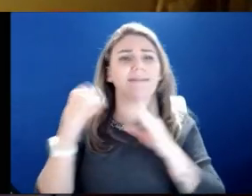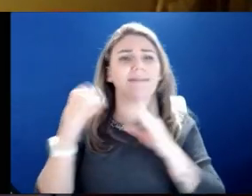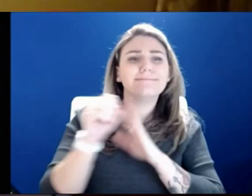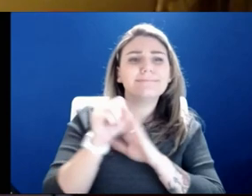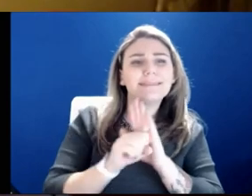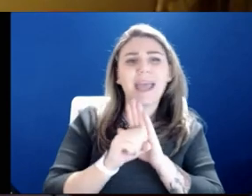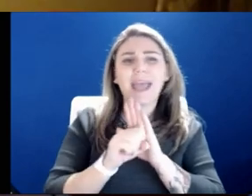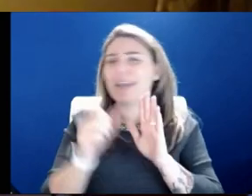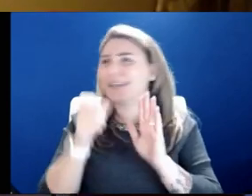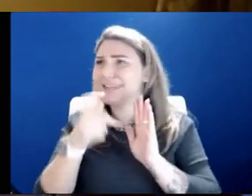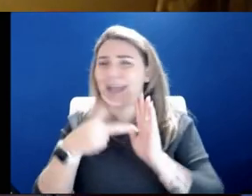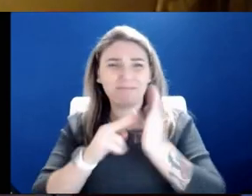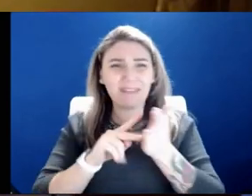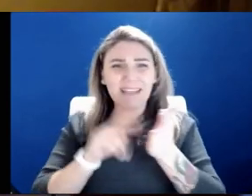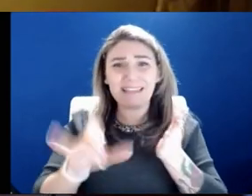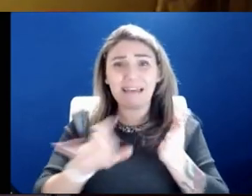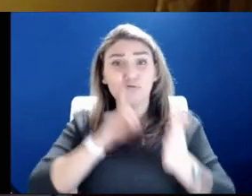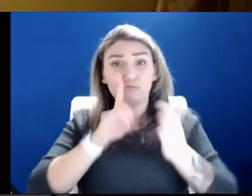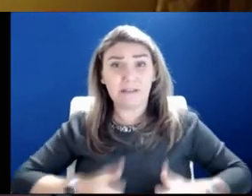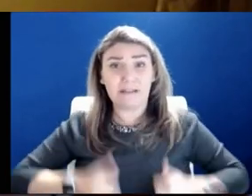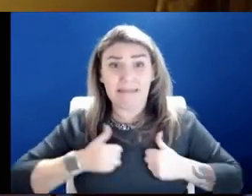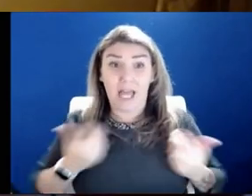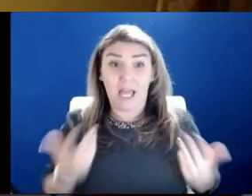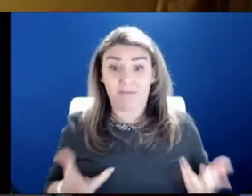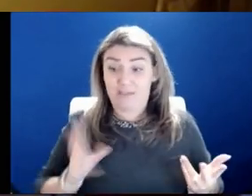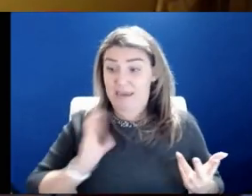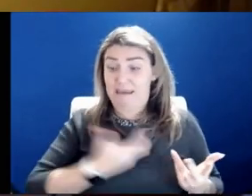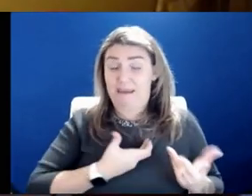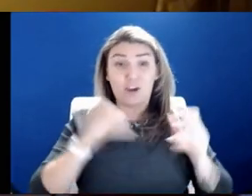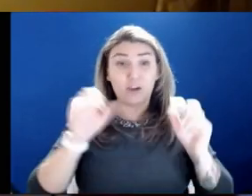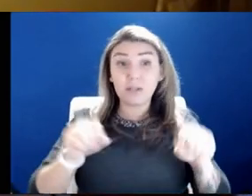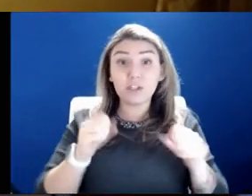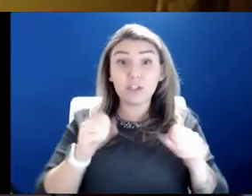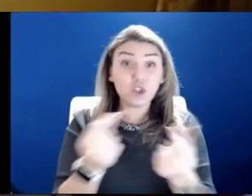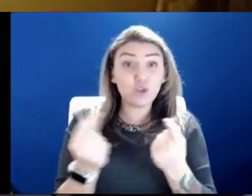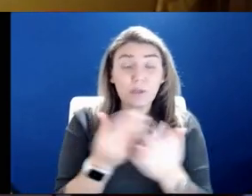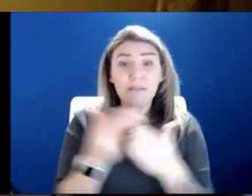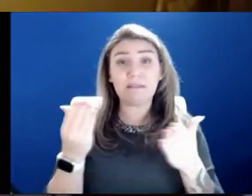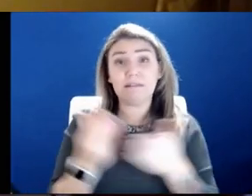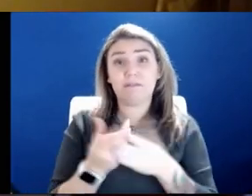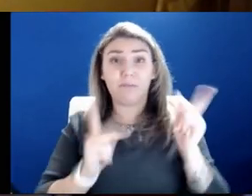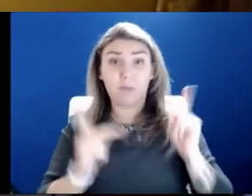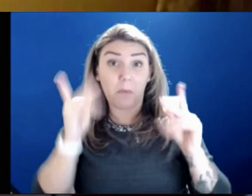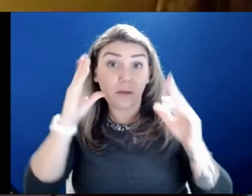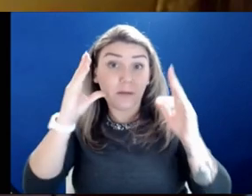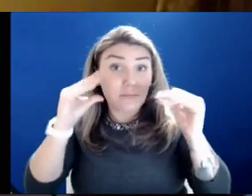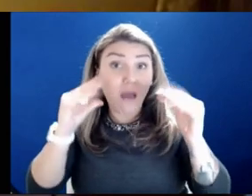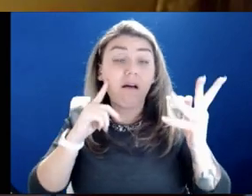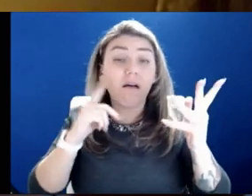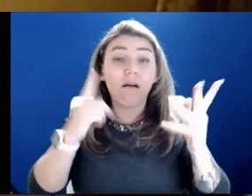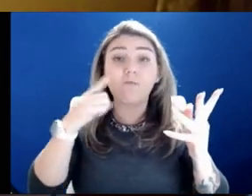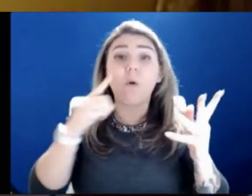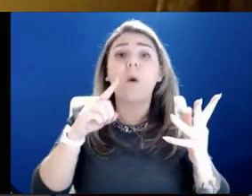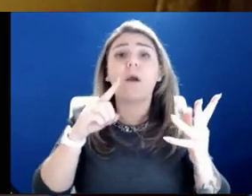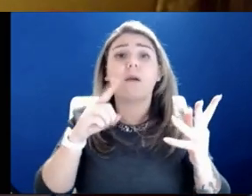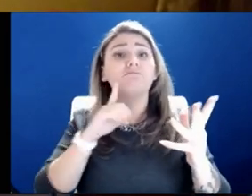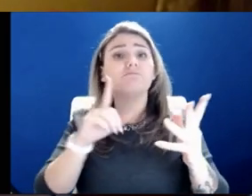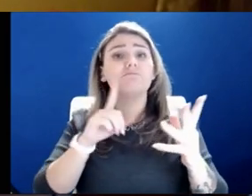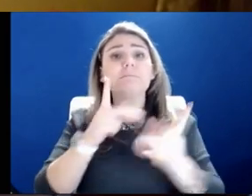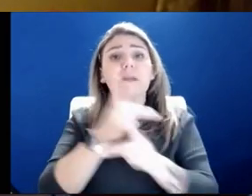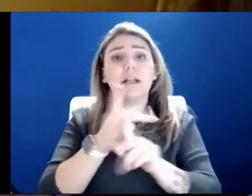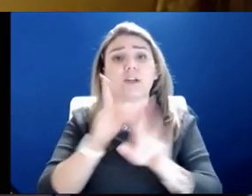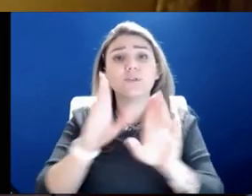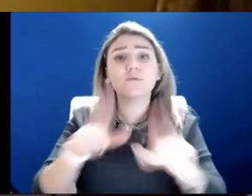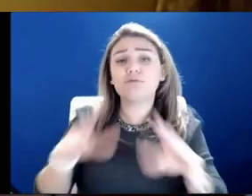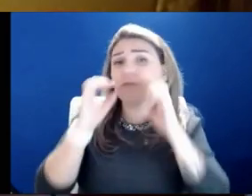issue. It's just a reality that our ability to do the stuff that people expect us to be able to do, to be able to take care of our children, to educate our